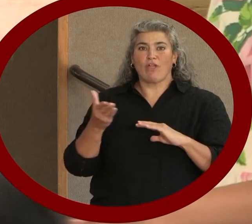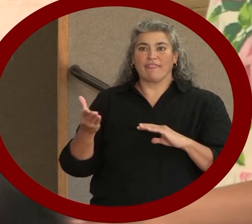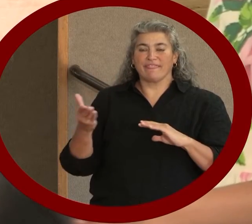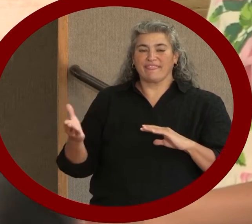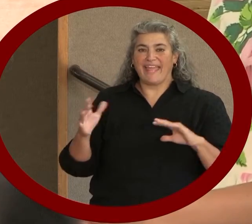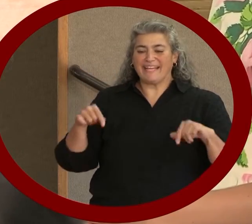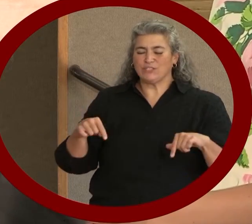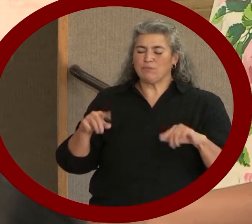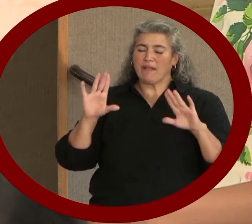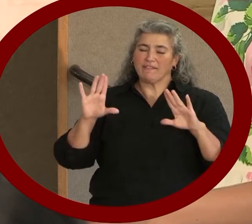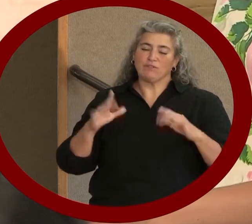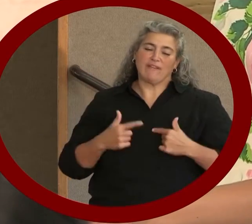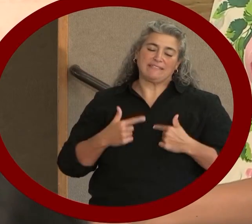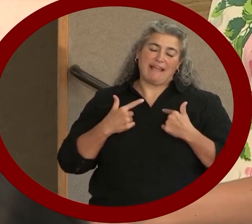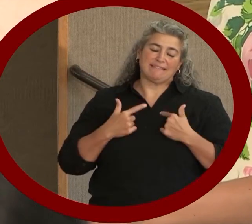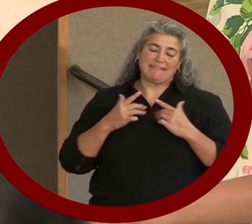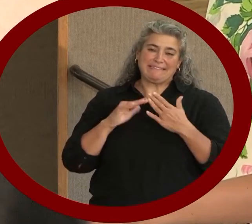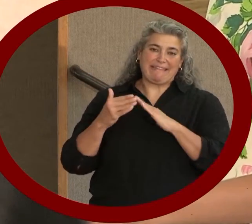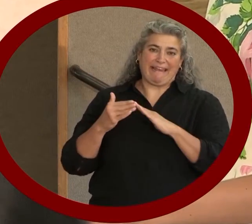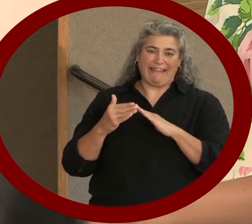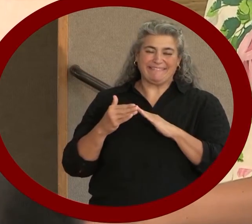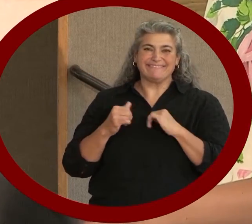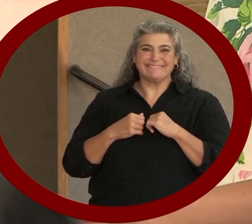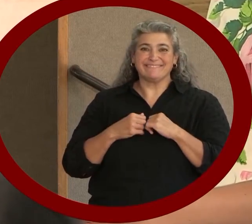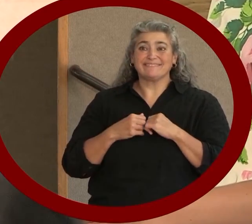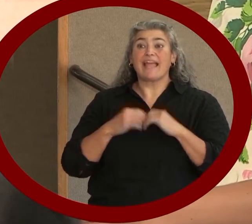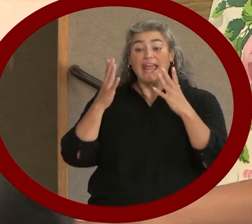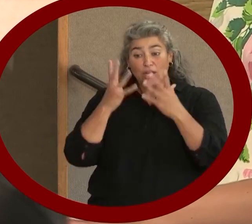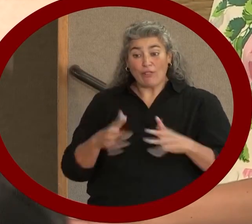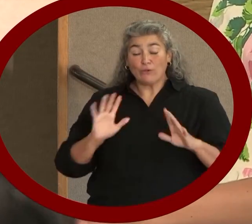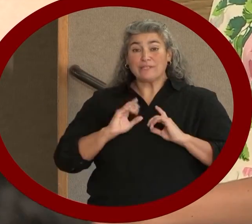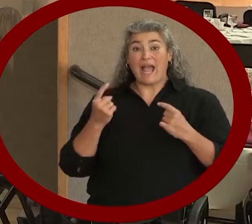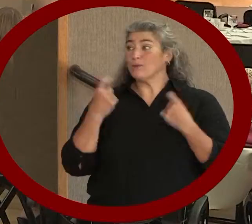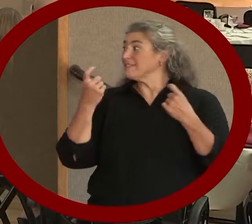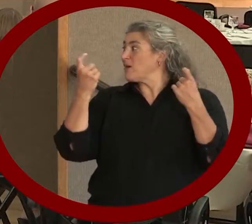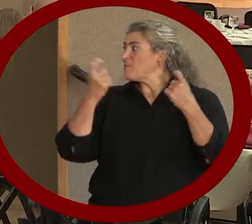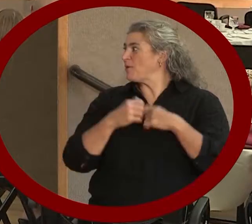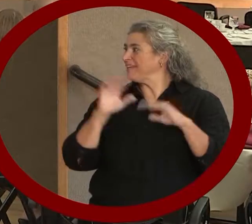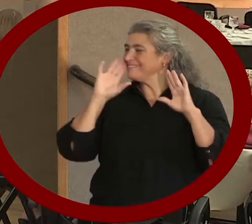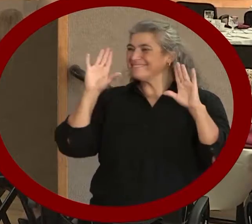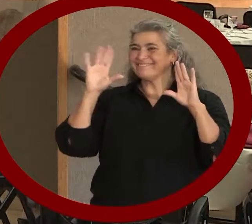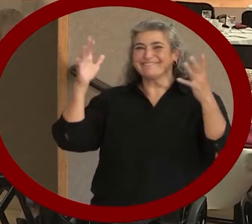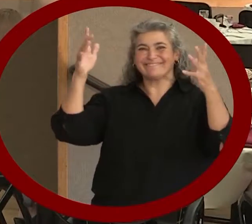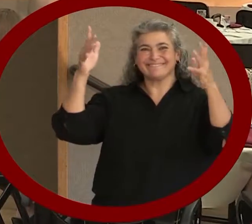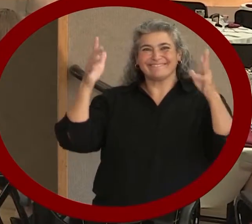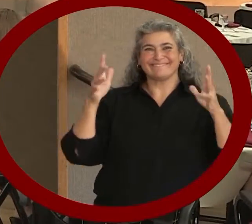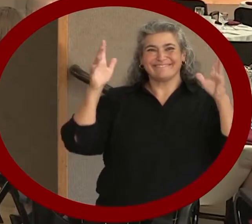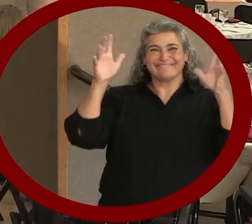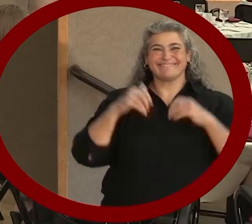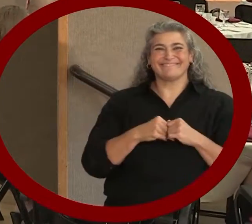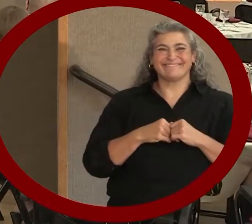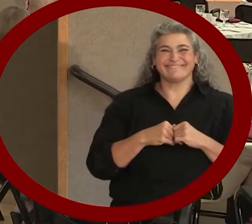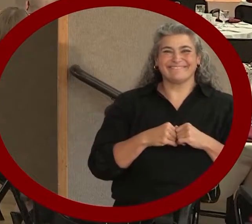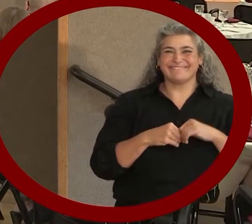wonderful city to live in. This will conclude our ceremony. Thank you.